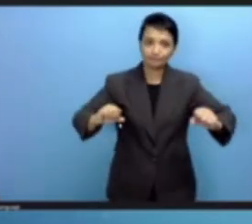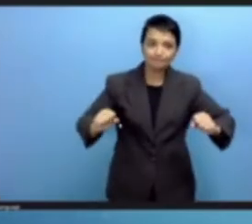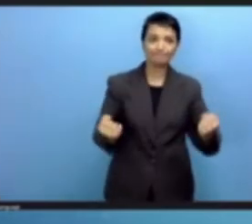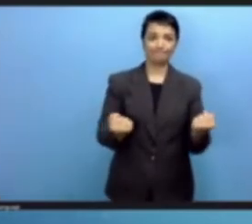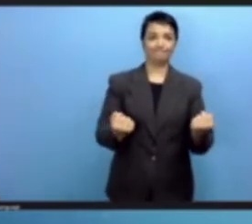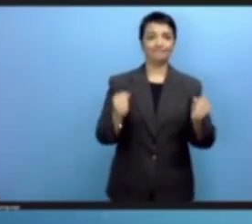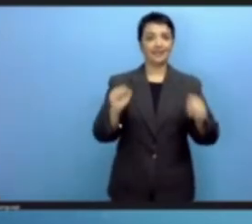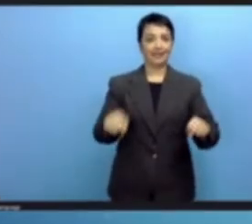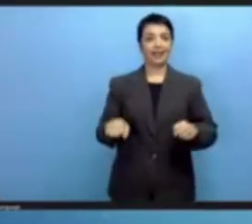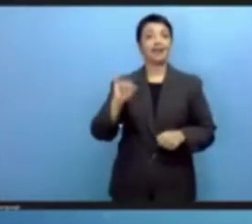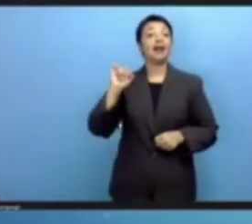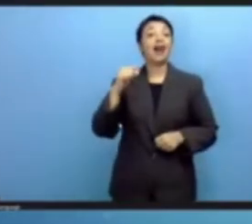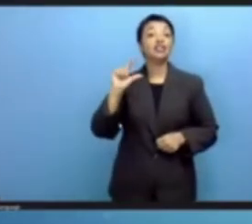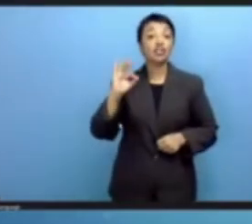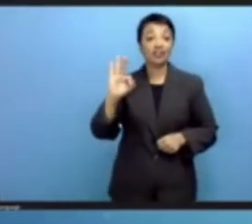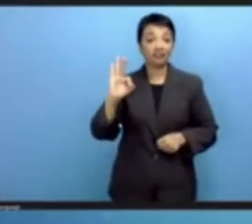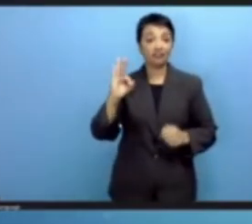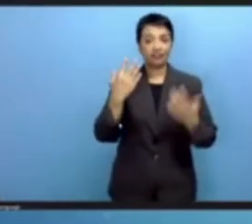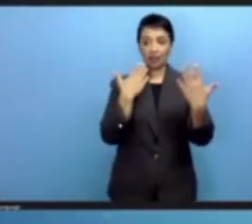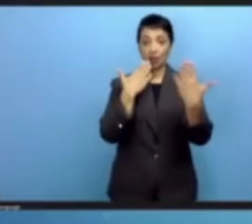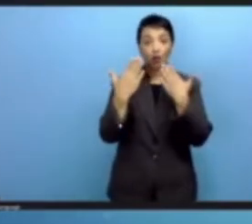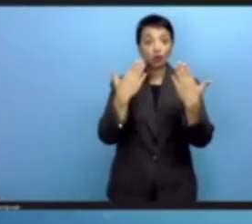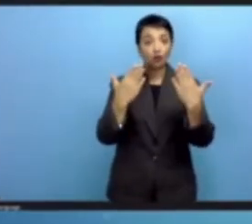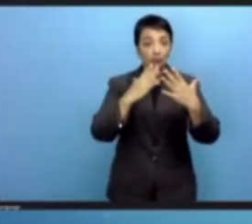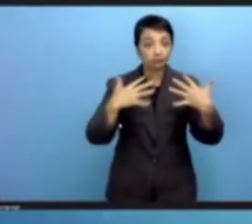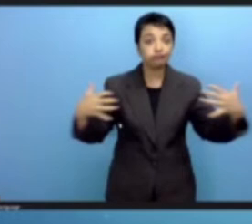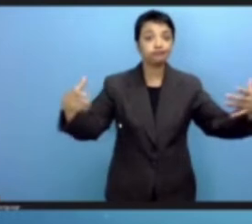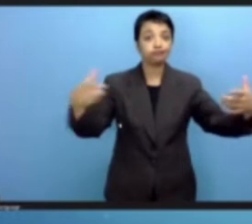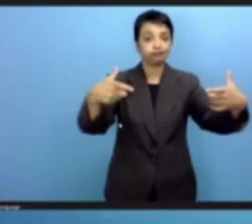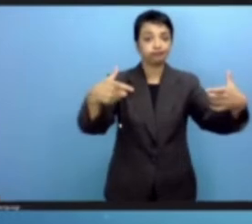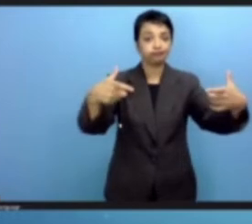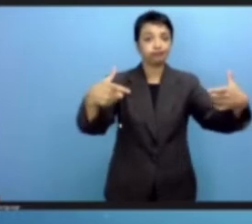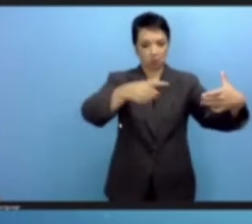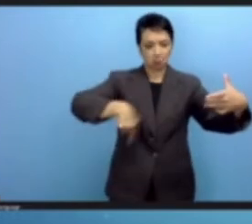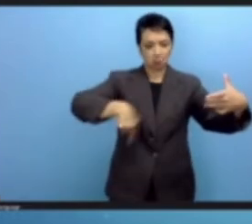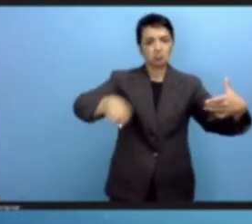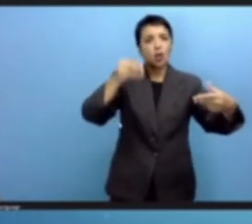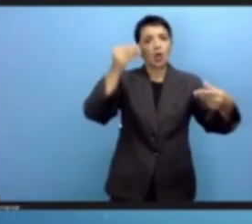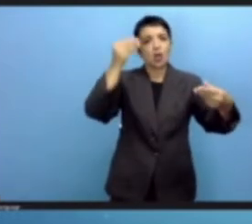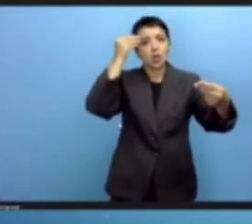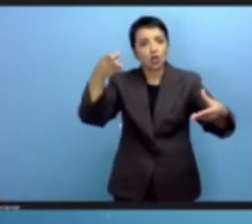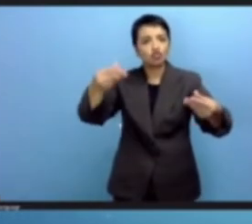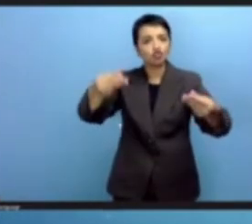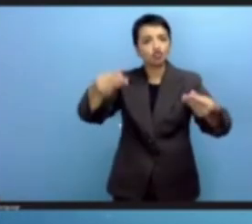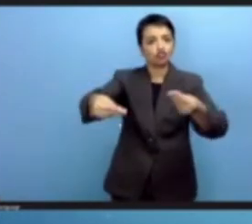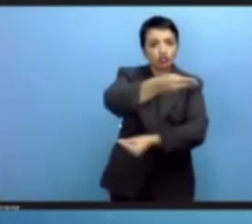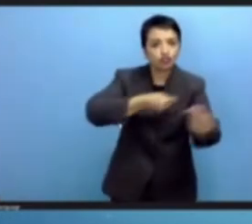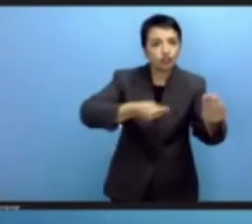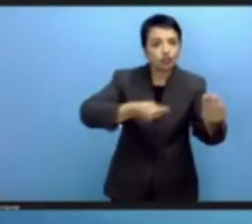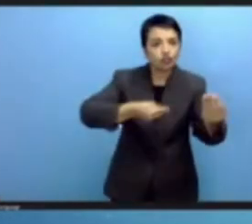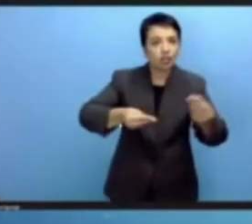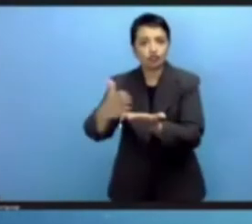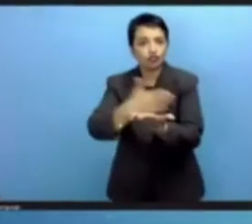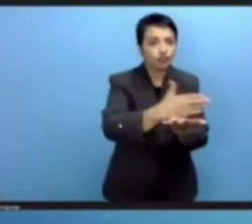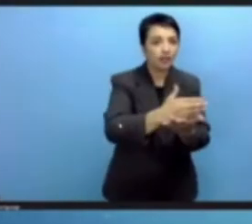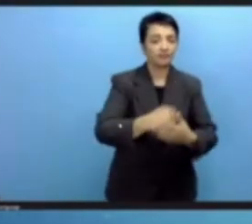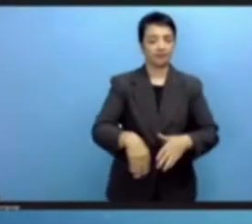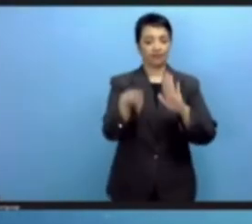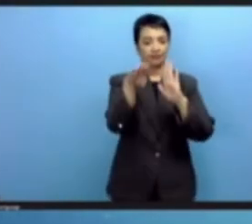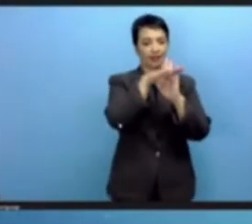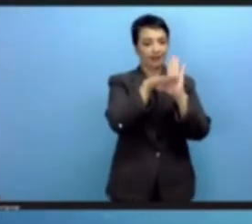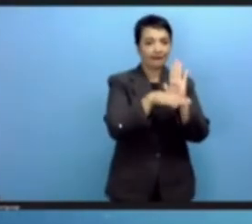will support through knowledge exchange, through guidelines on policy